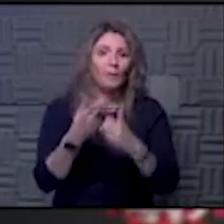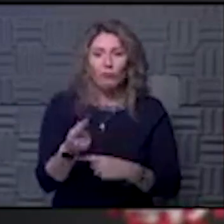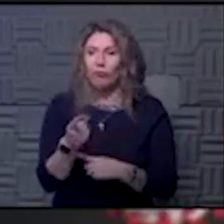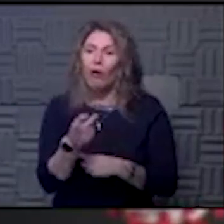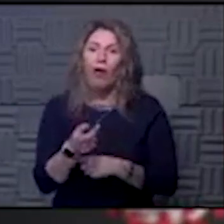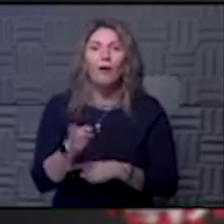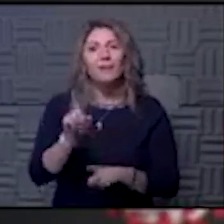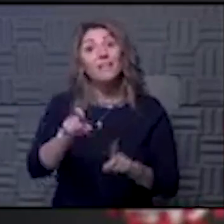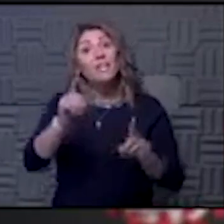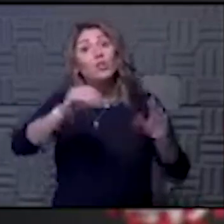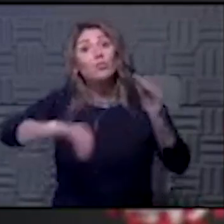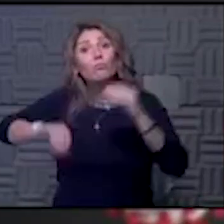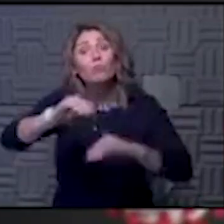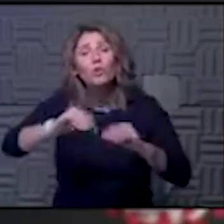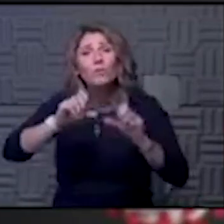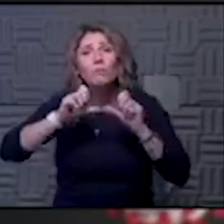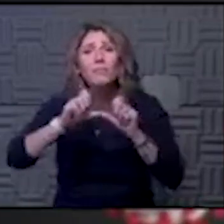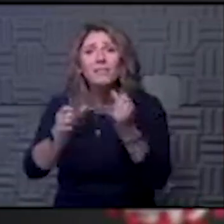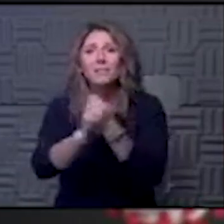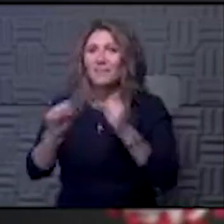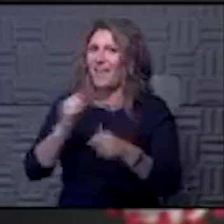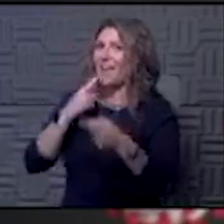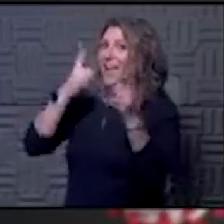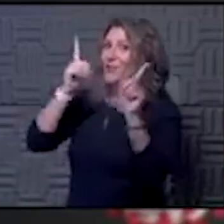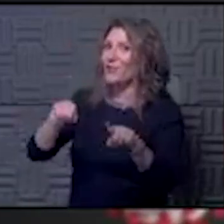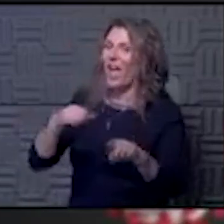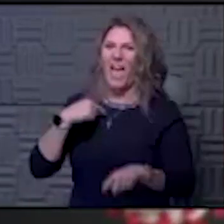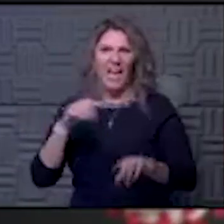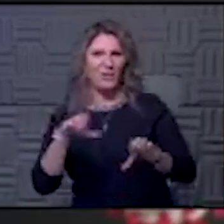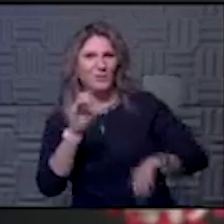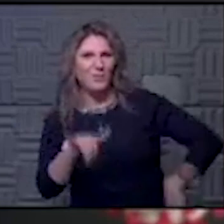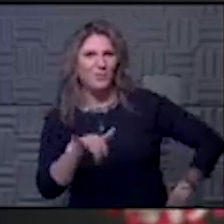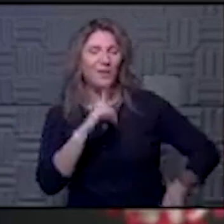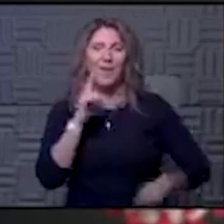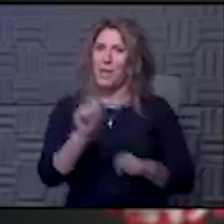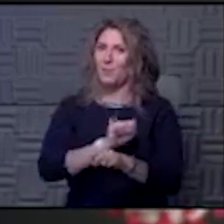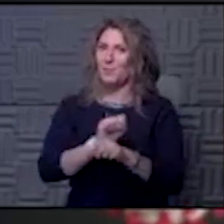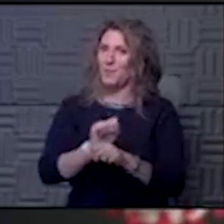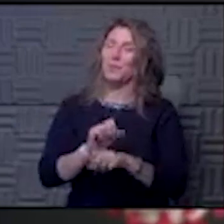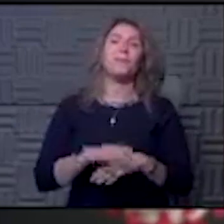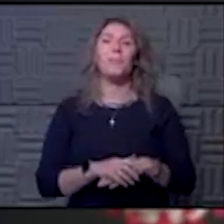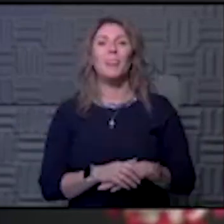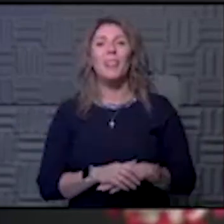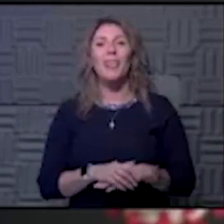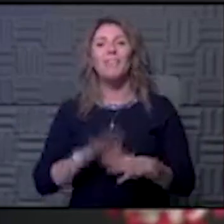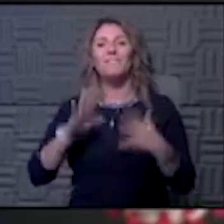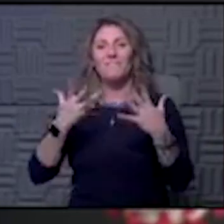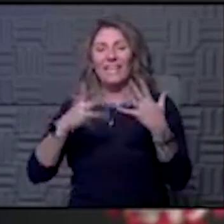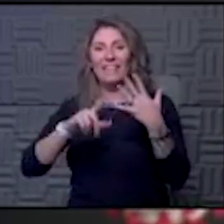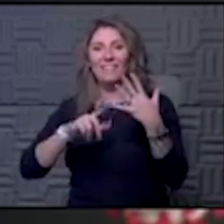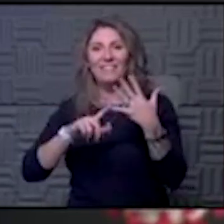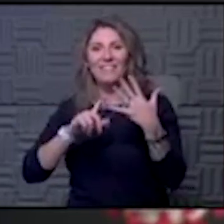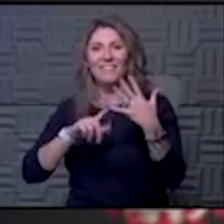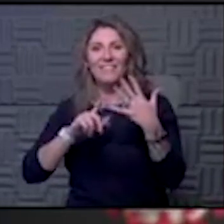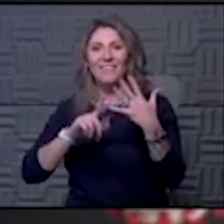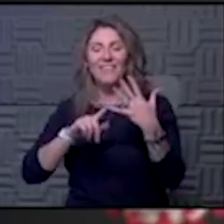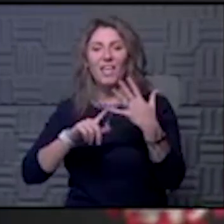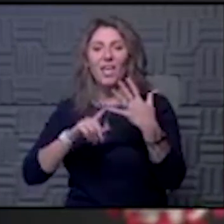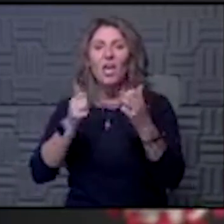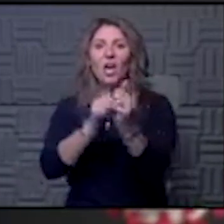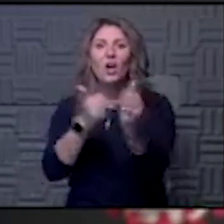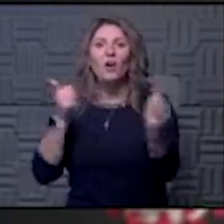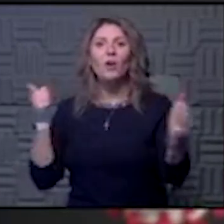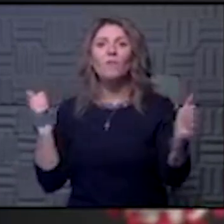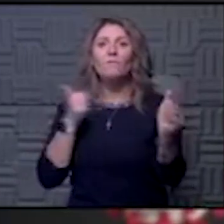that really helps keep us safe. I did that. You did. You always do that. You're a good man. Then number five, avoid doom scrolling.